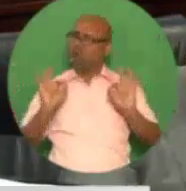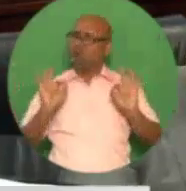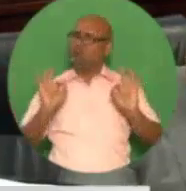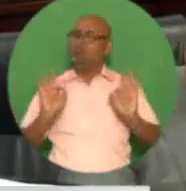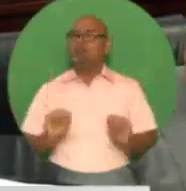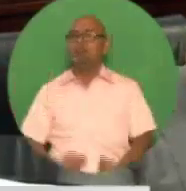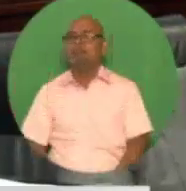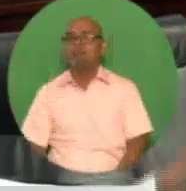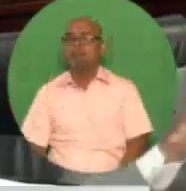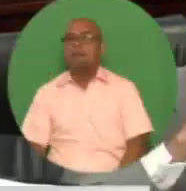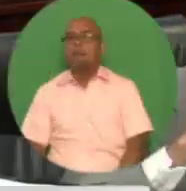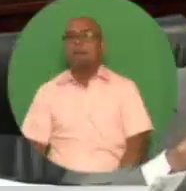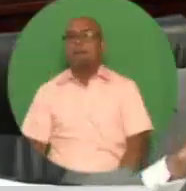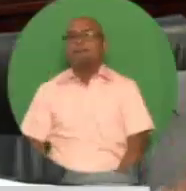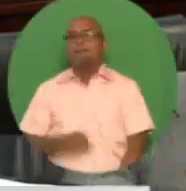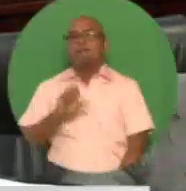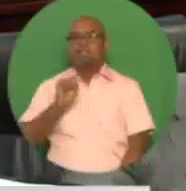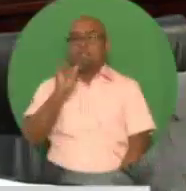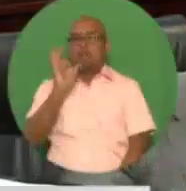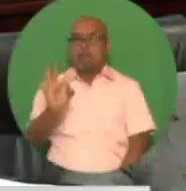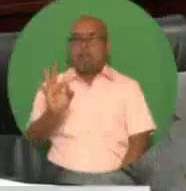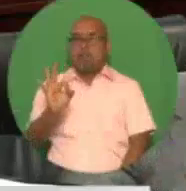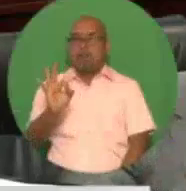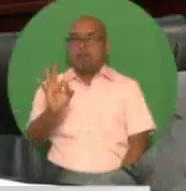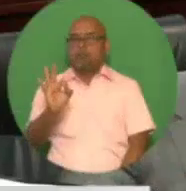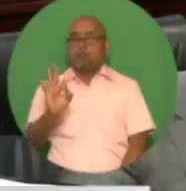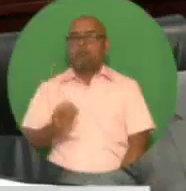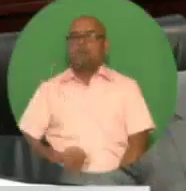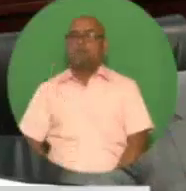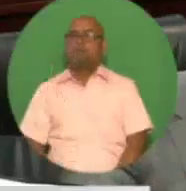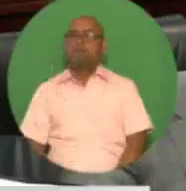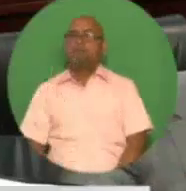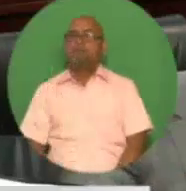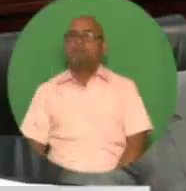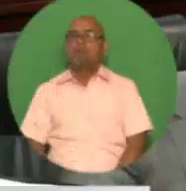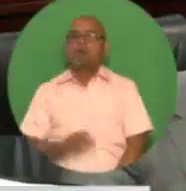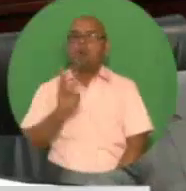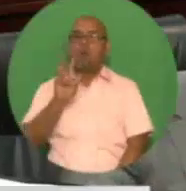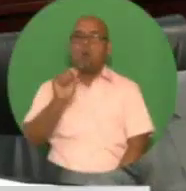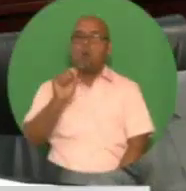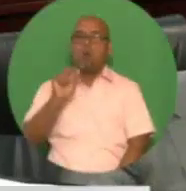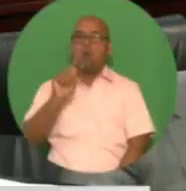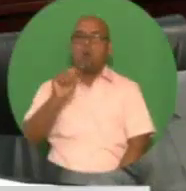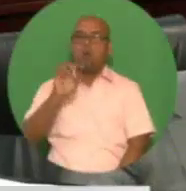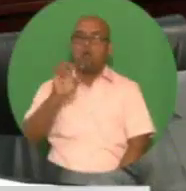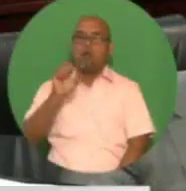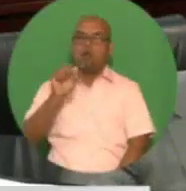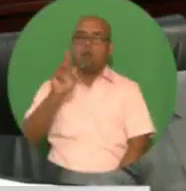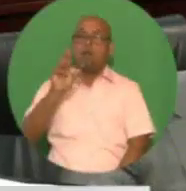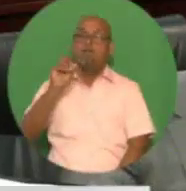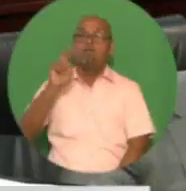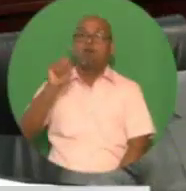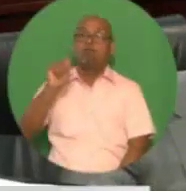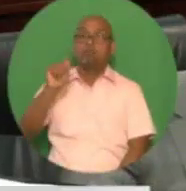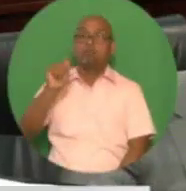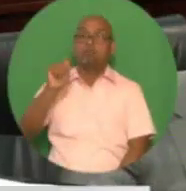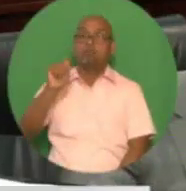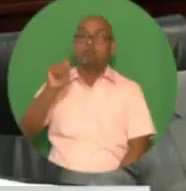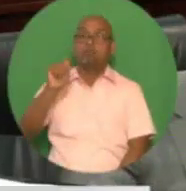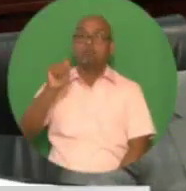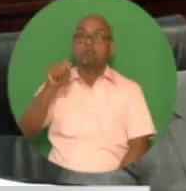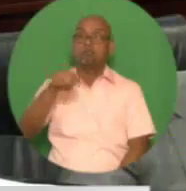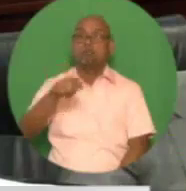San Fernando Waterfront. Madam Speaker, the San Fernando Waterfront development and regeneration